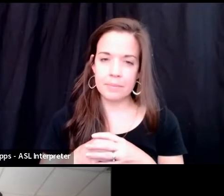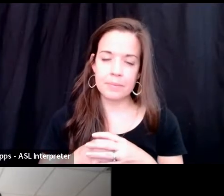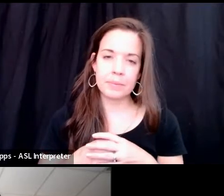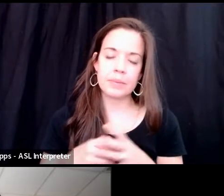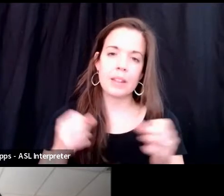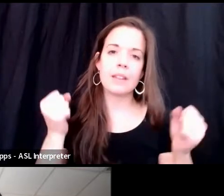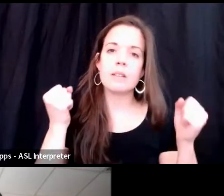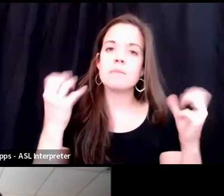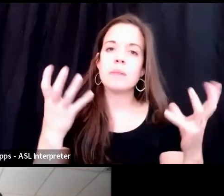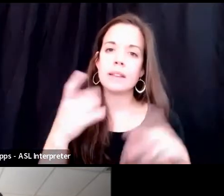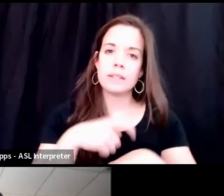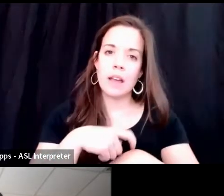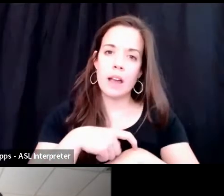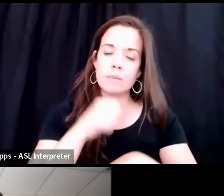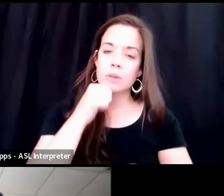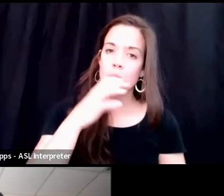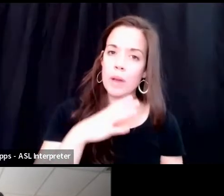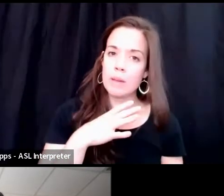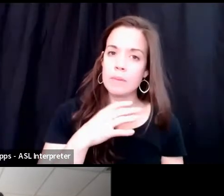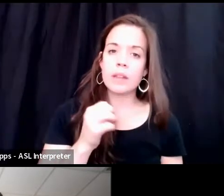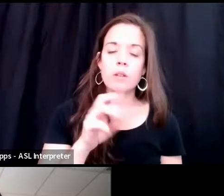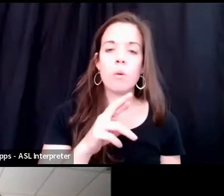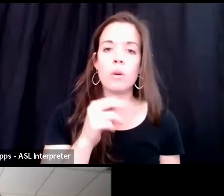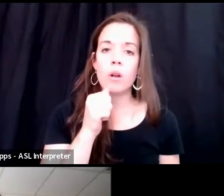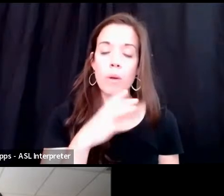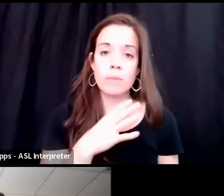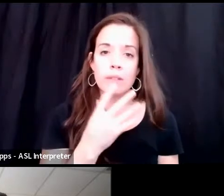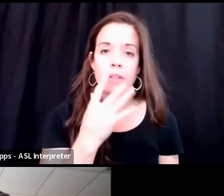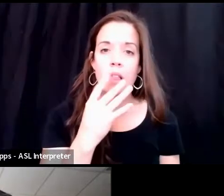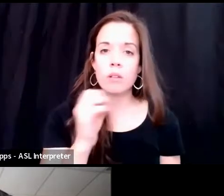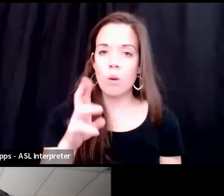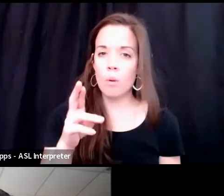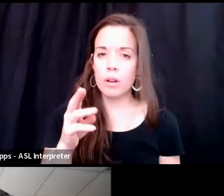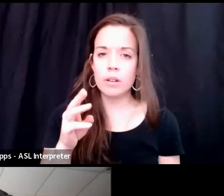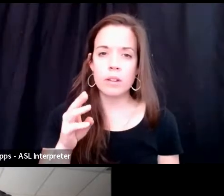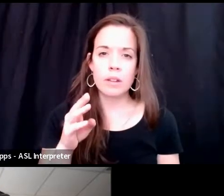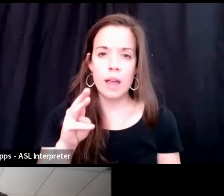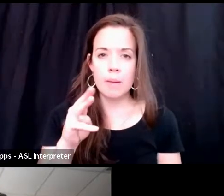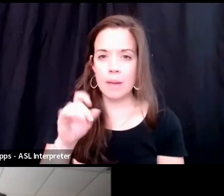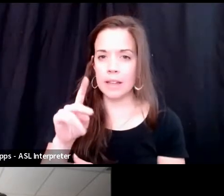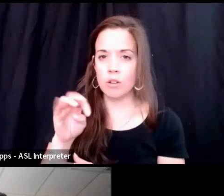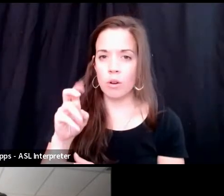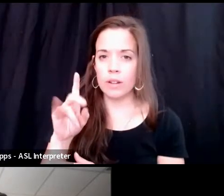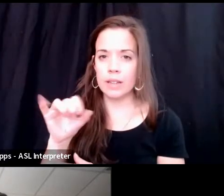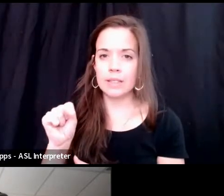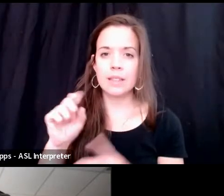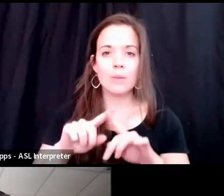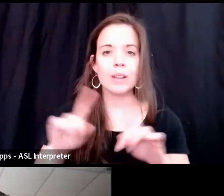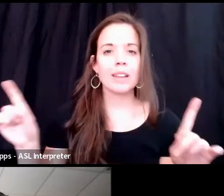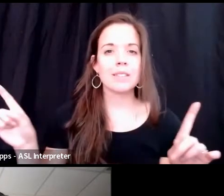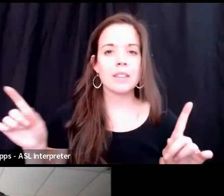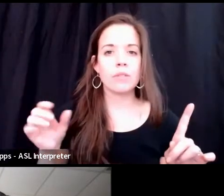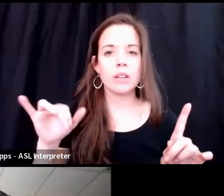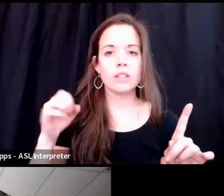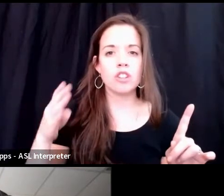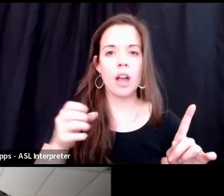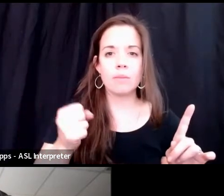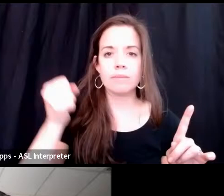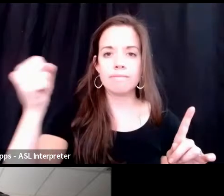of times women or women of color or minorities, they will get different assignments than the white men.